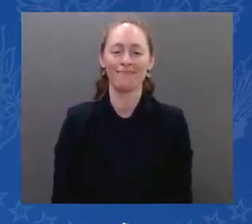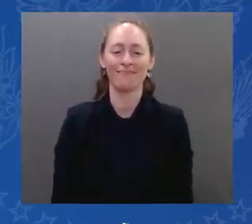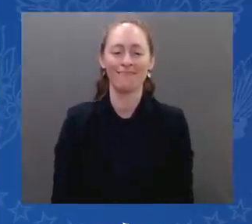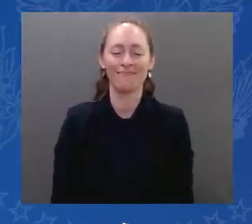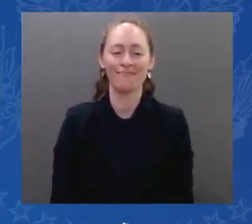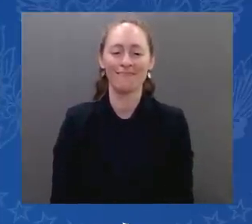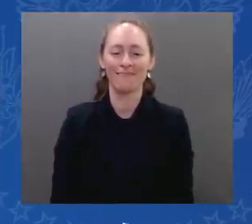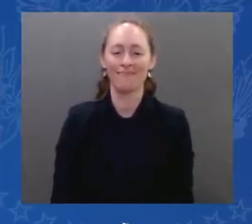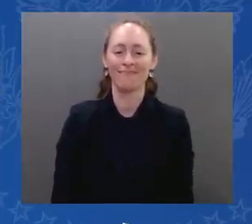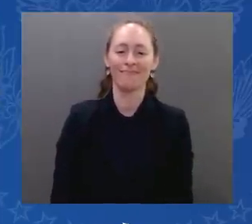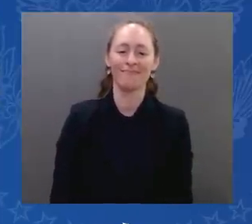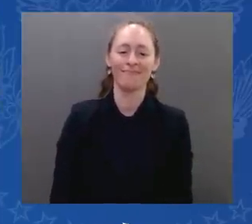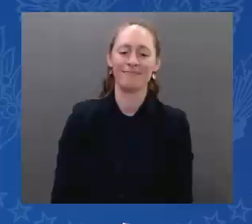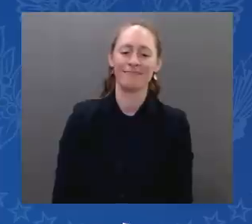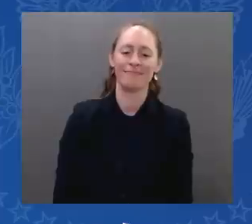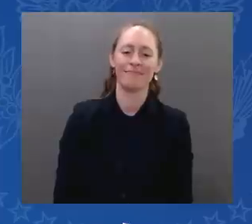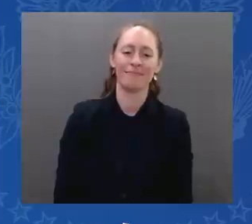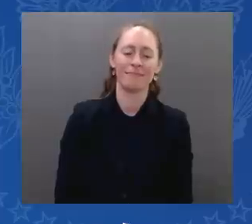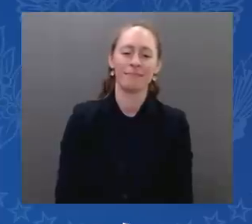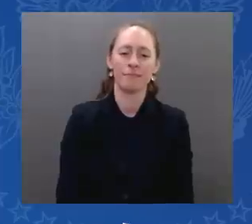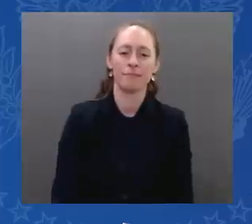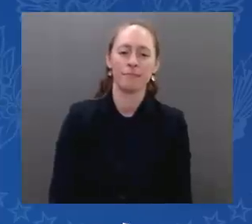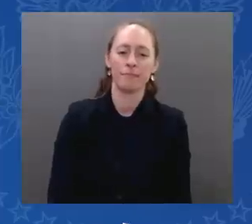Channel 11, Israeli television.